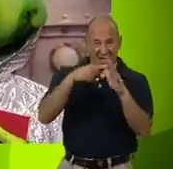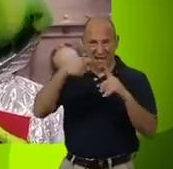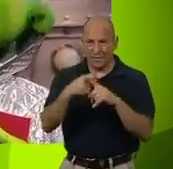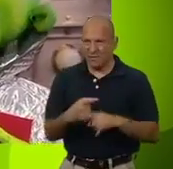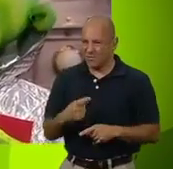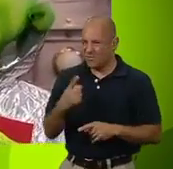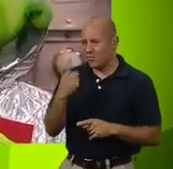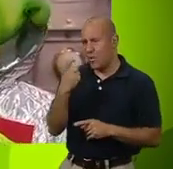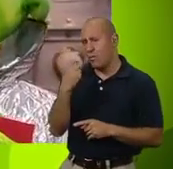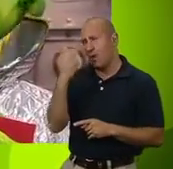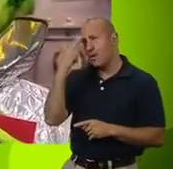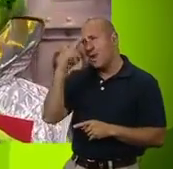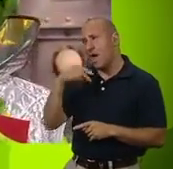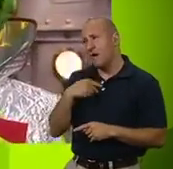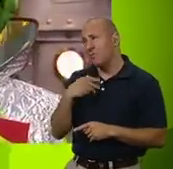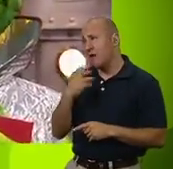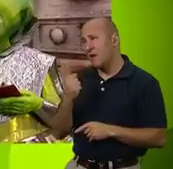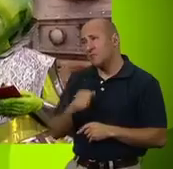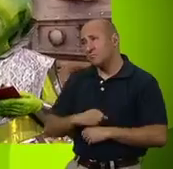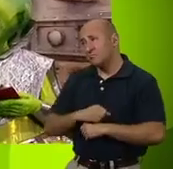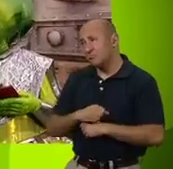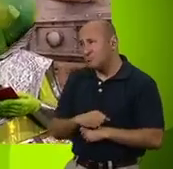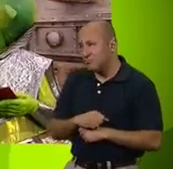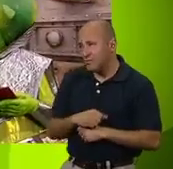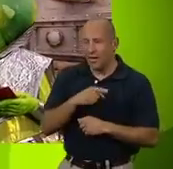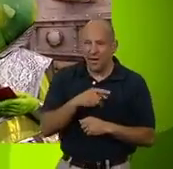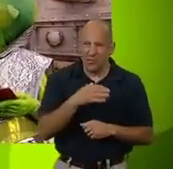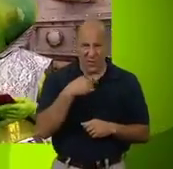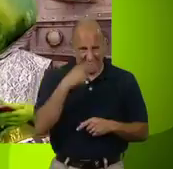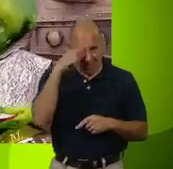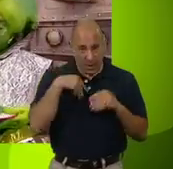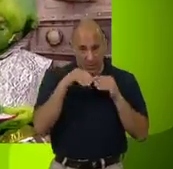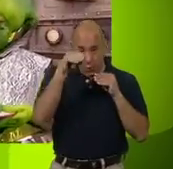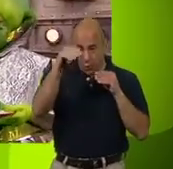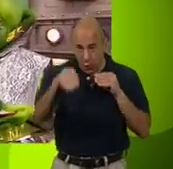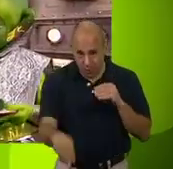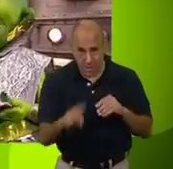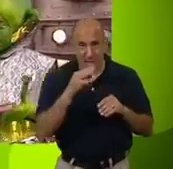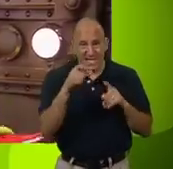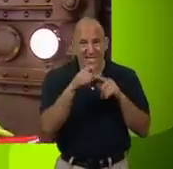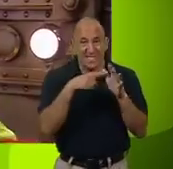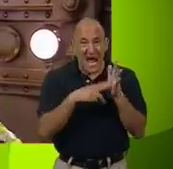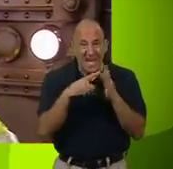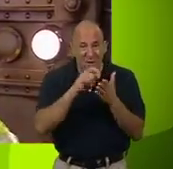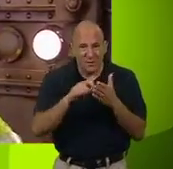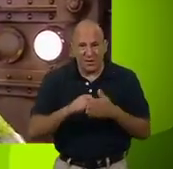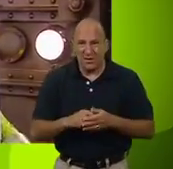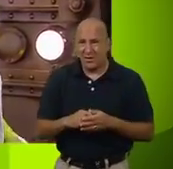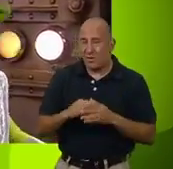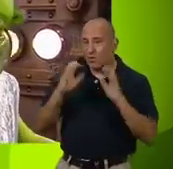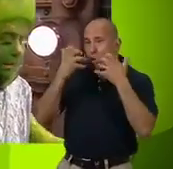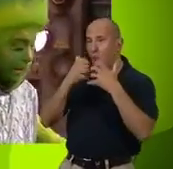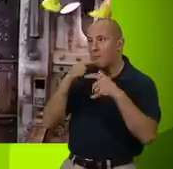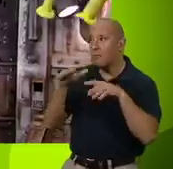There's just one name I'm missing. We are not about to beam down and ask Danny for an autograph. Worried we'd cause panic,